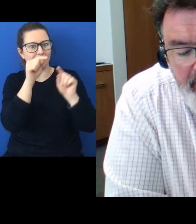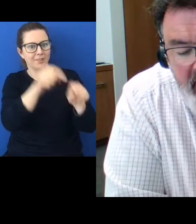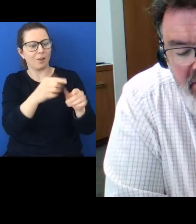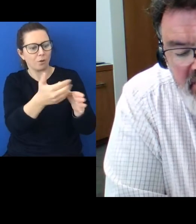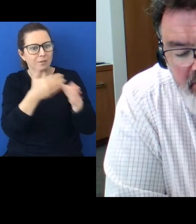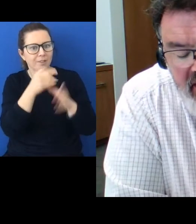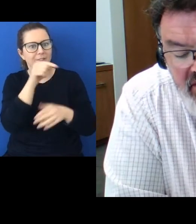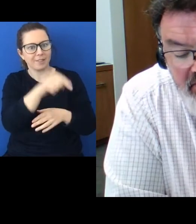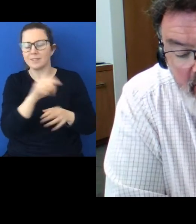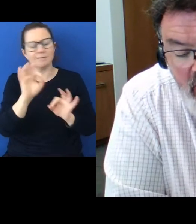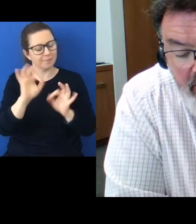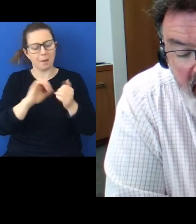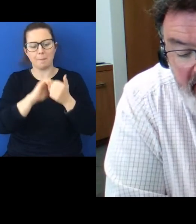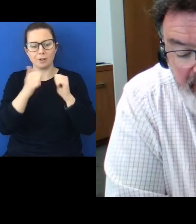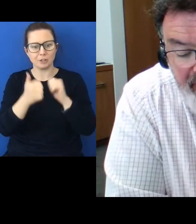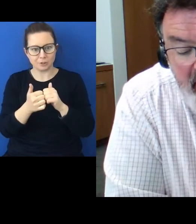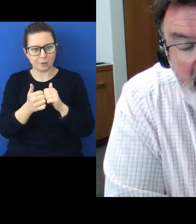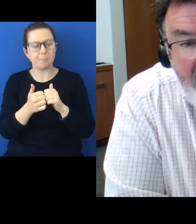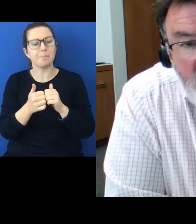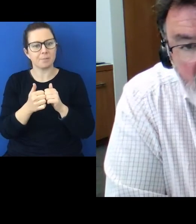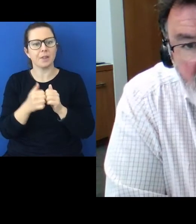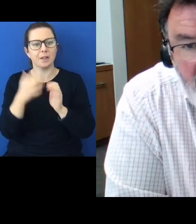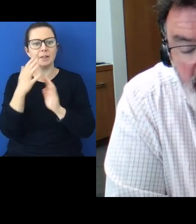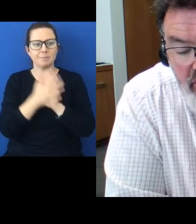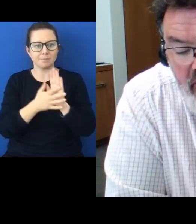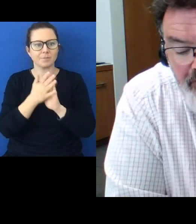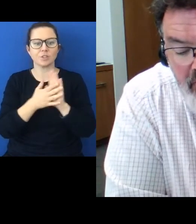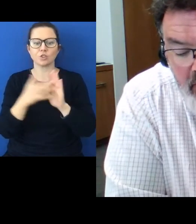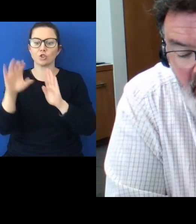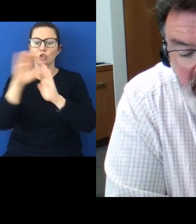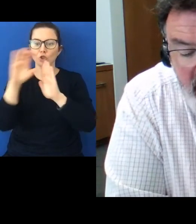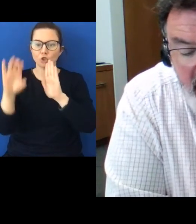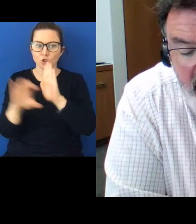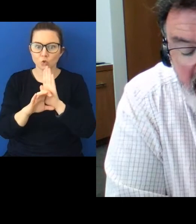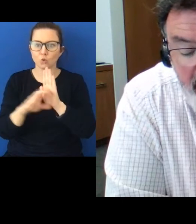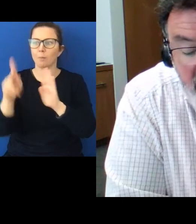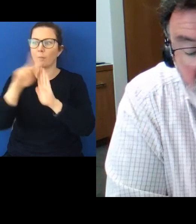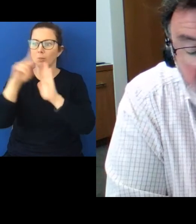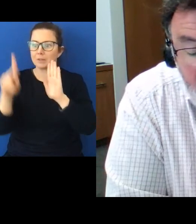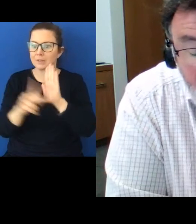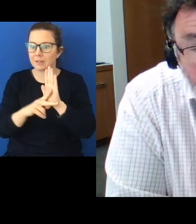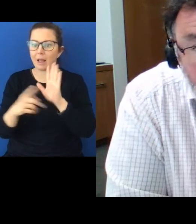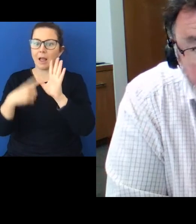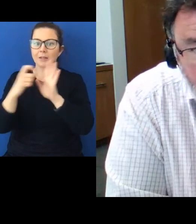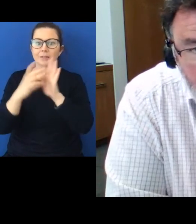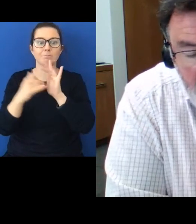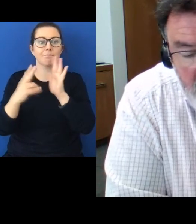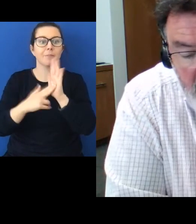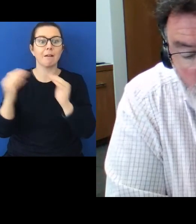partnership is a mechanism that will operate at constitutional, policy, and administrative levels